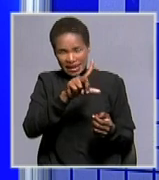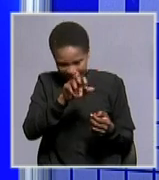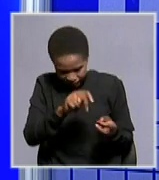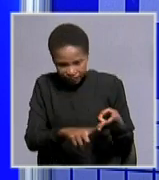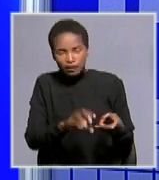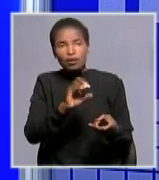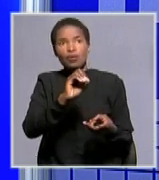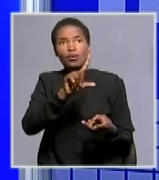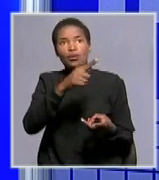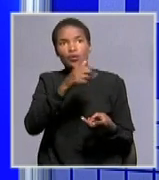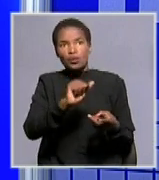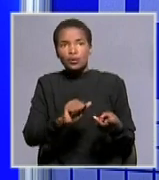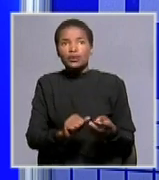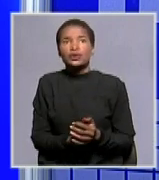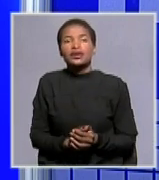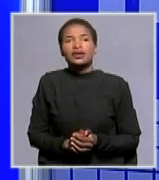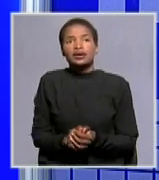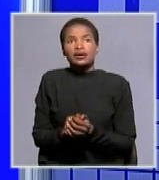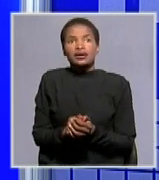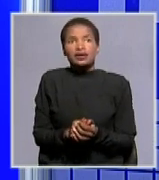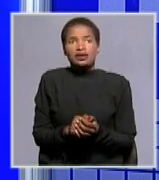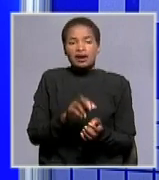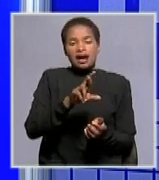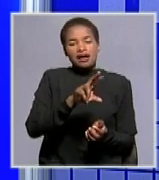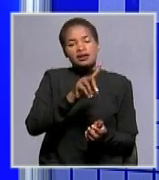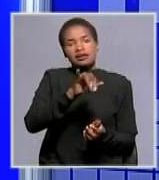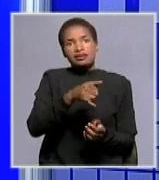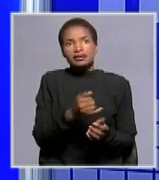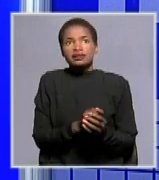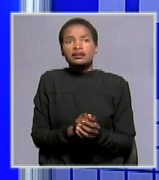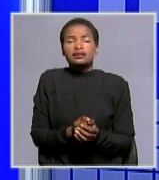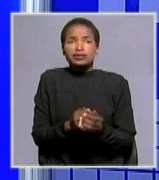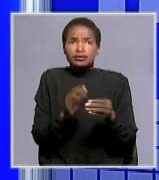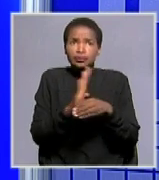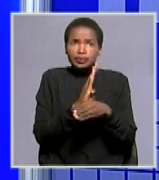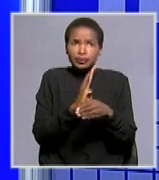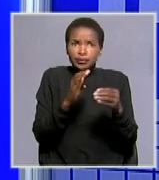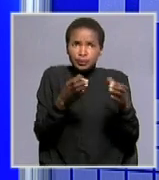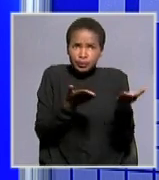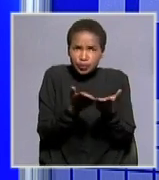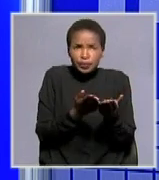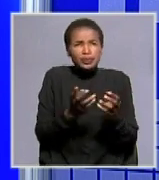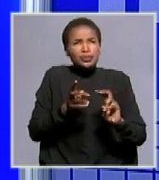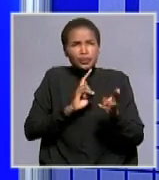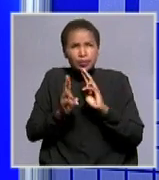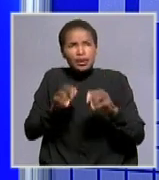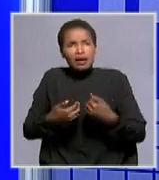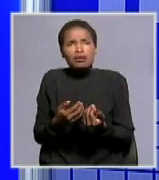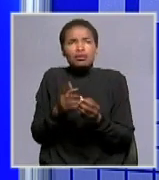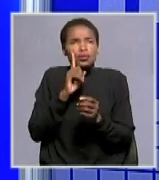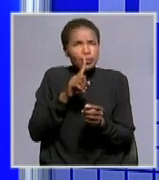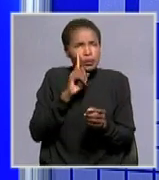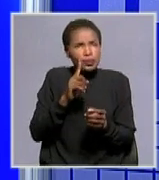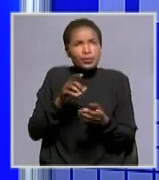olga chilombo manager of internship at rdj's consulting services sharing their findings on solid waste management and the